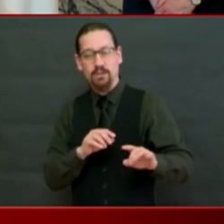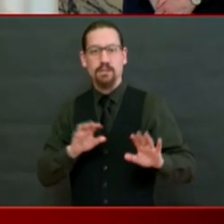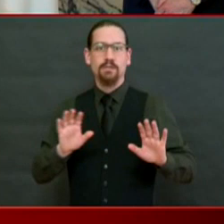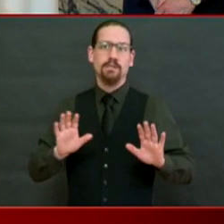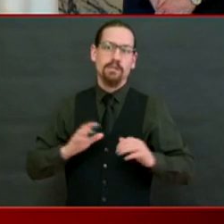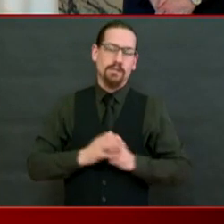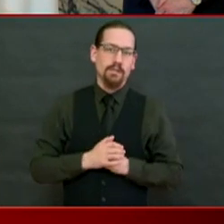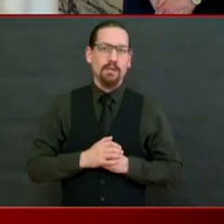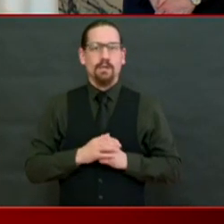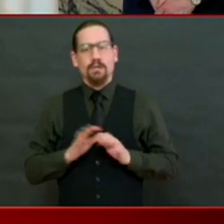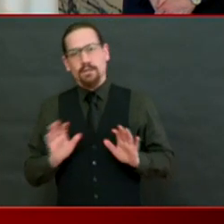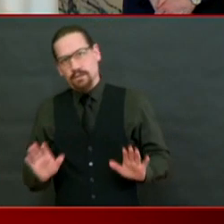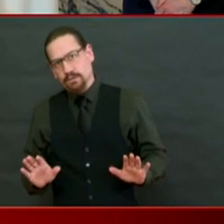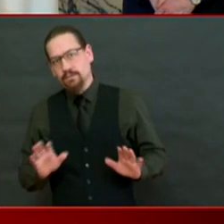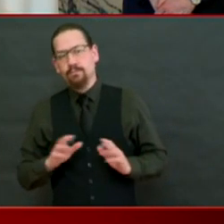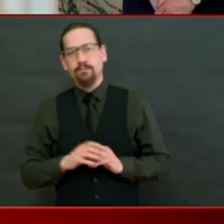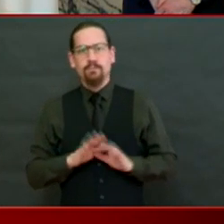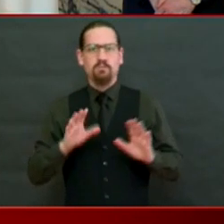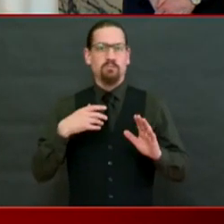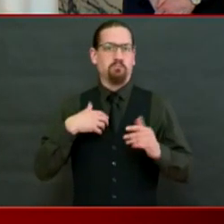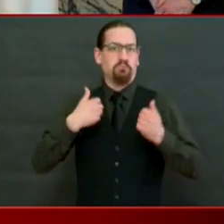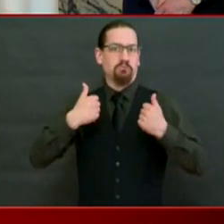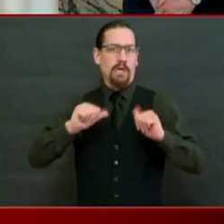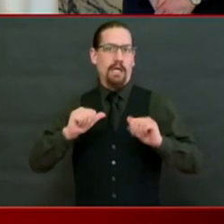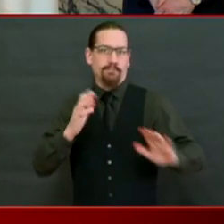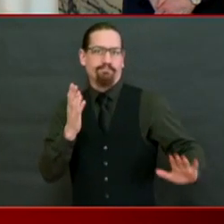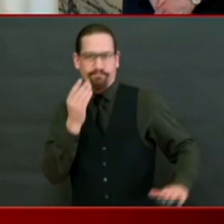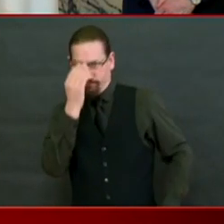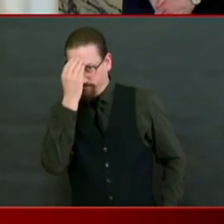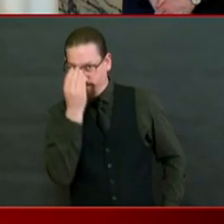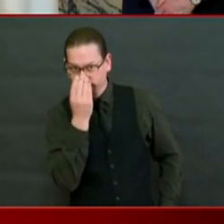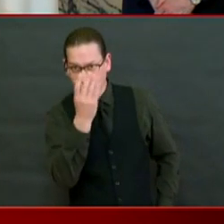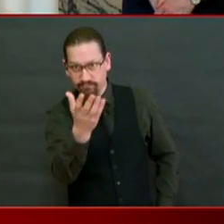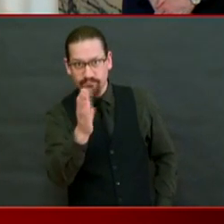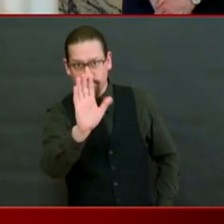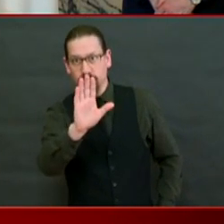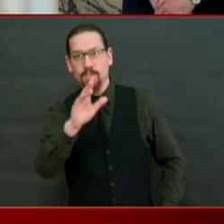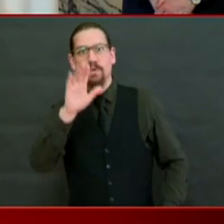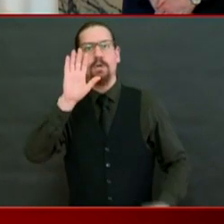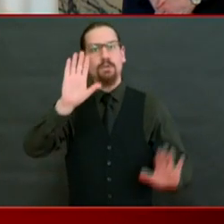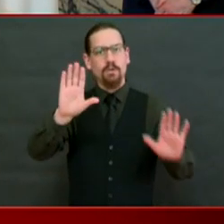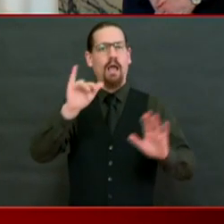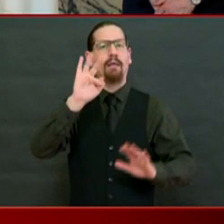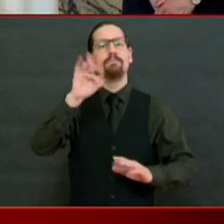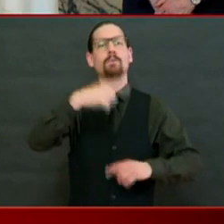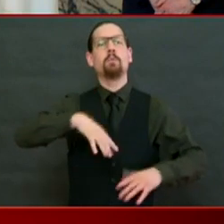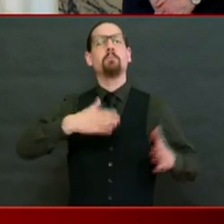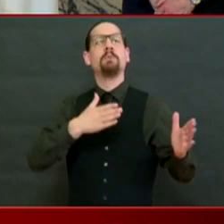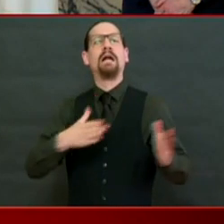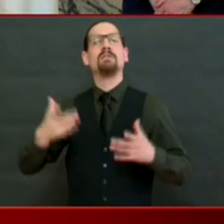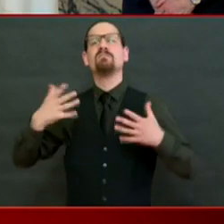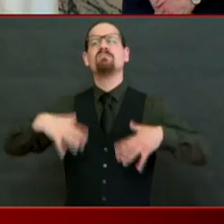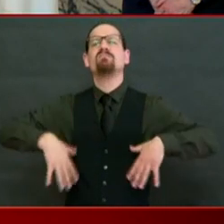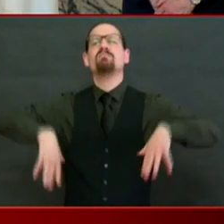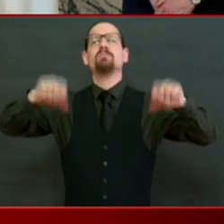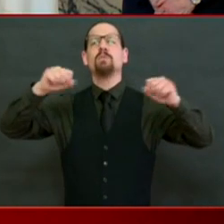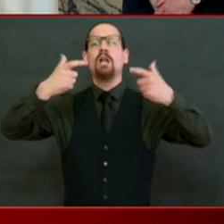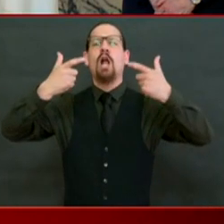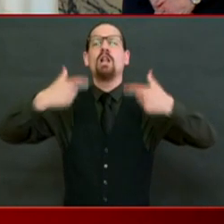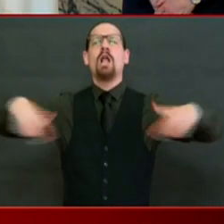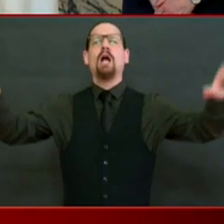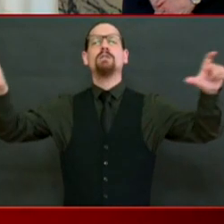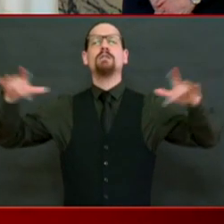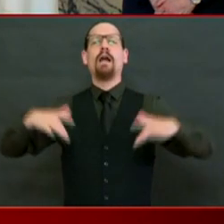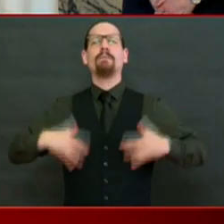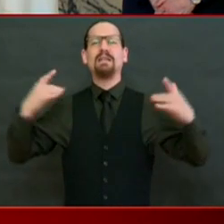if you're planning a very large summer gathering, a 4th of July parade,